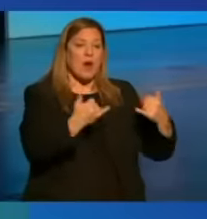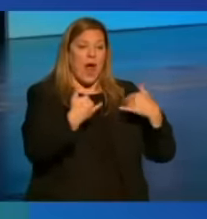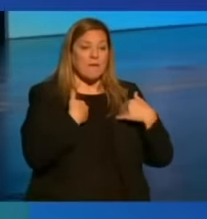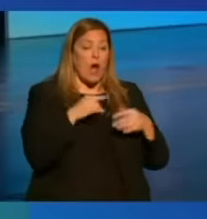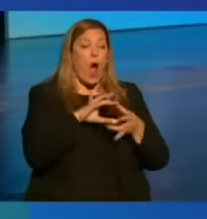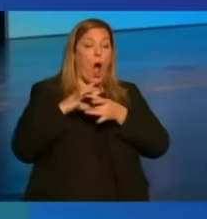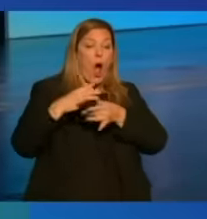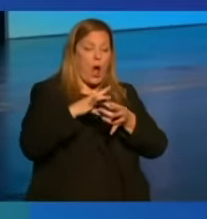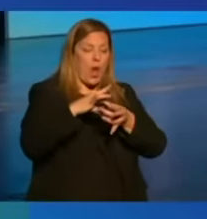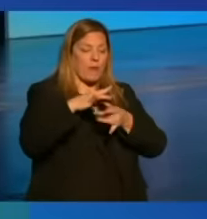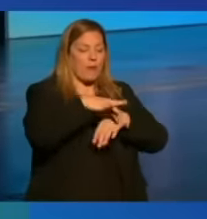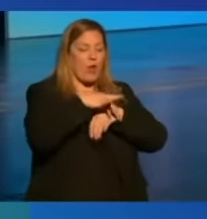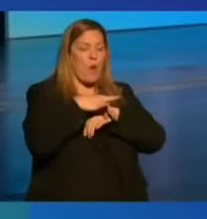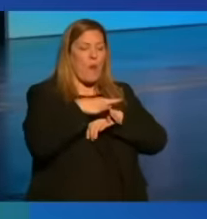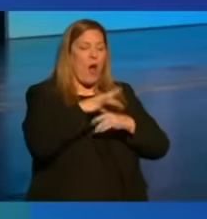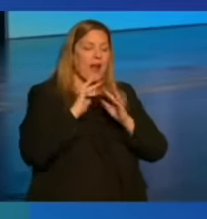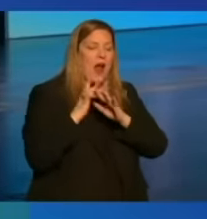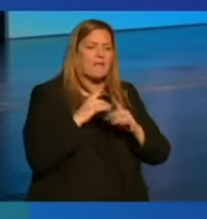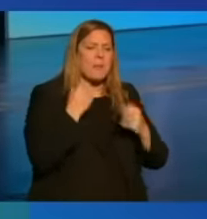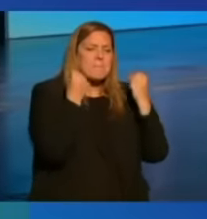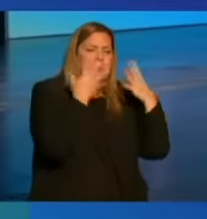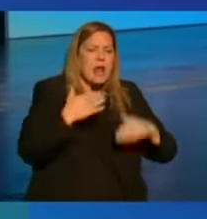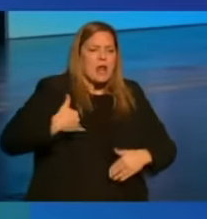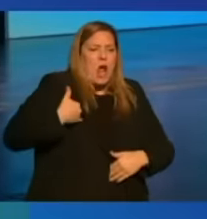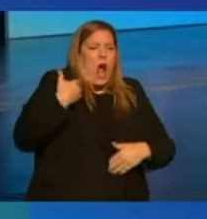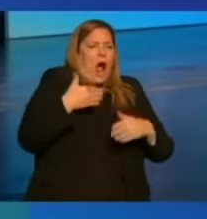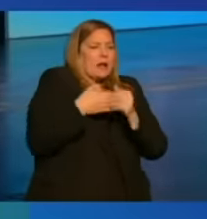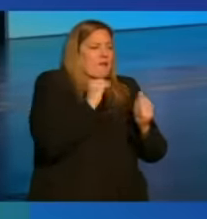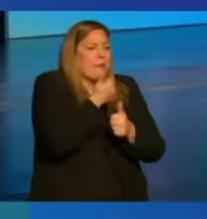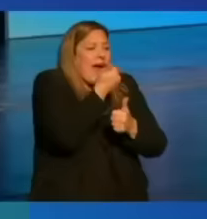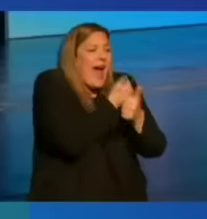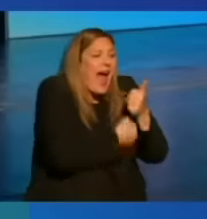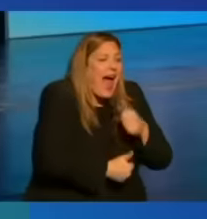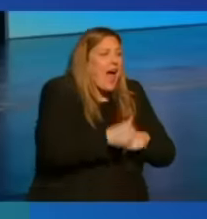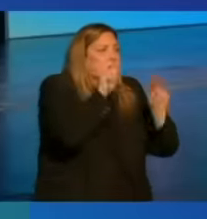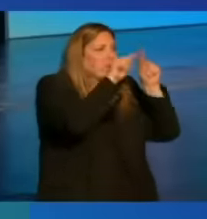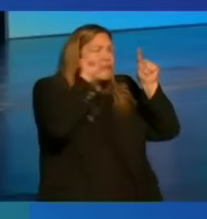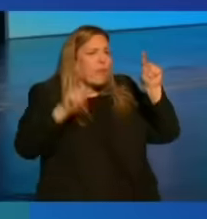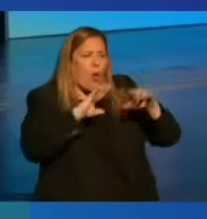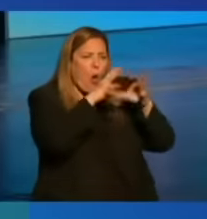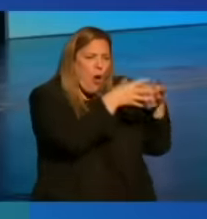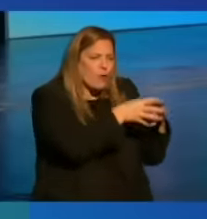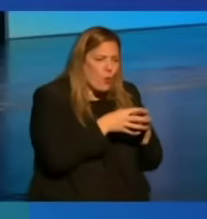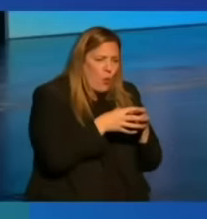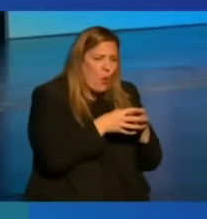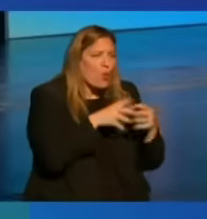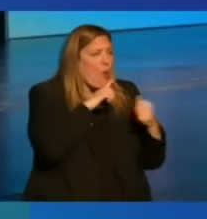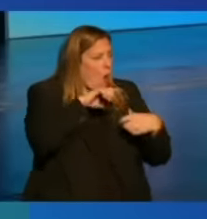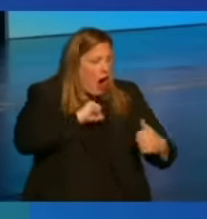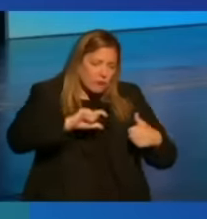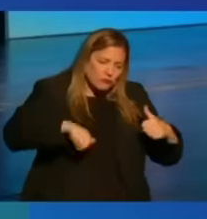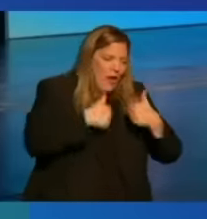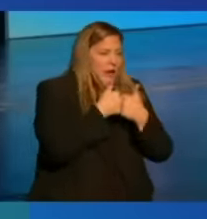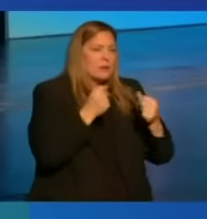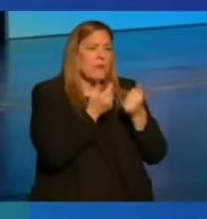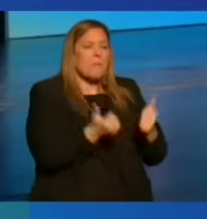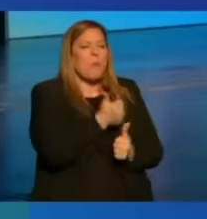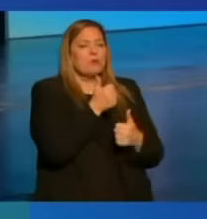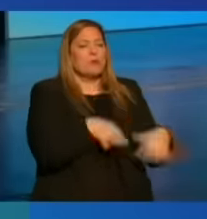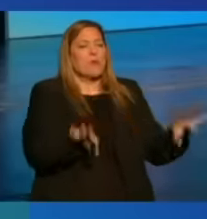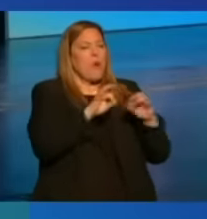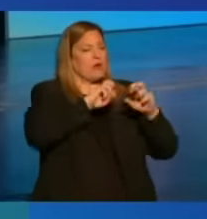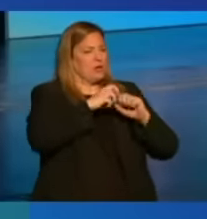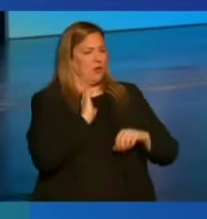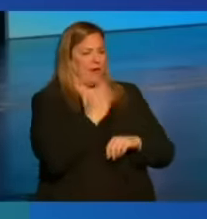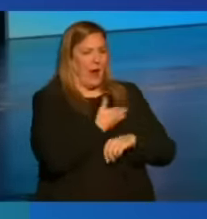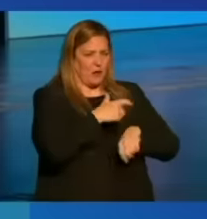global network of hundreds of young leaders from practically every continent who are tackling some of the most important issues of our time.